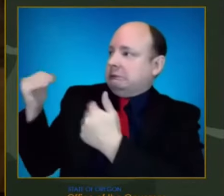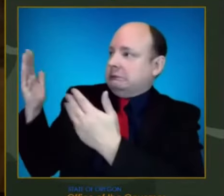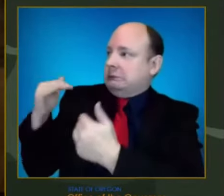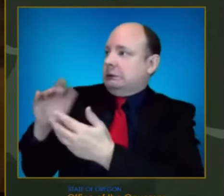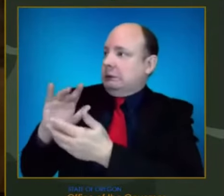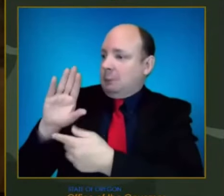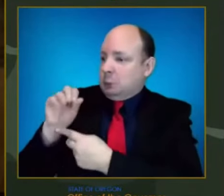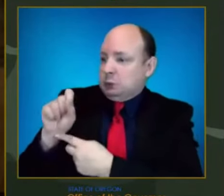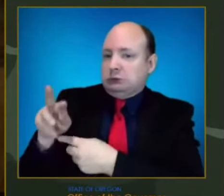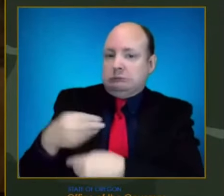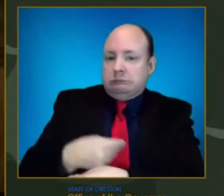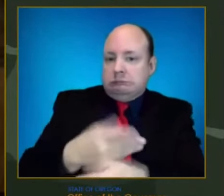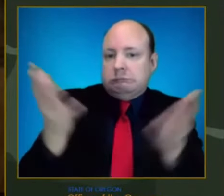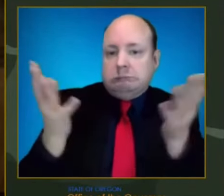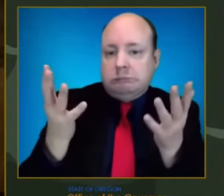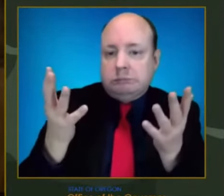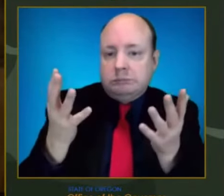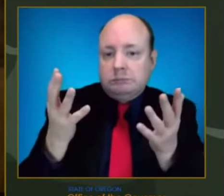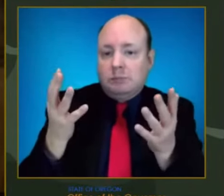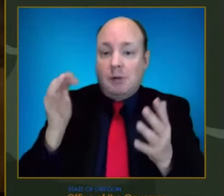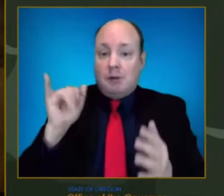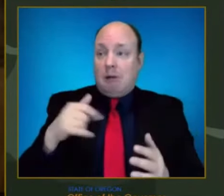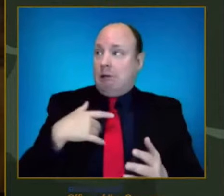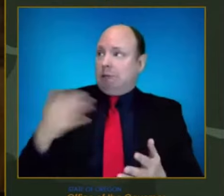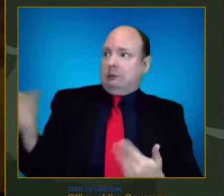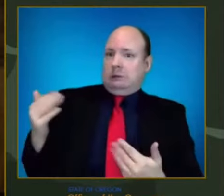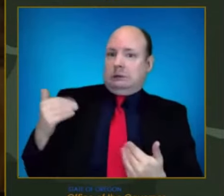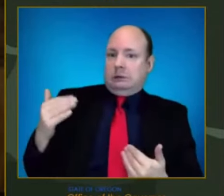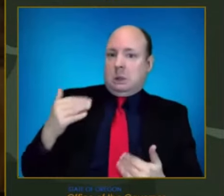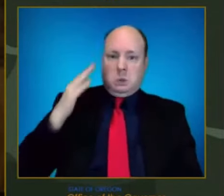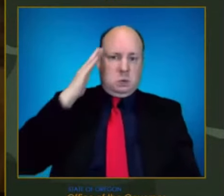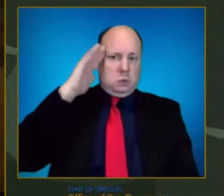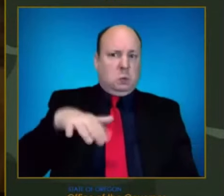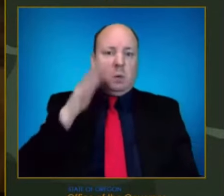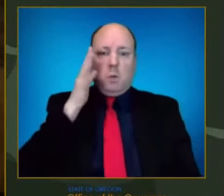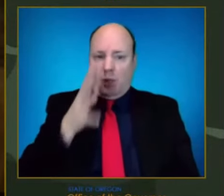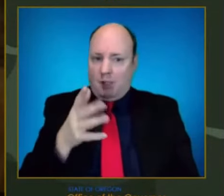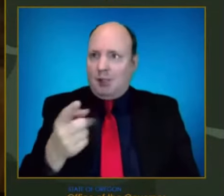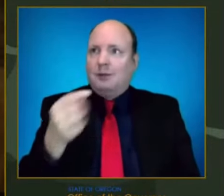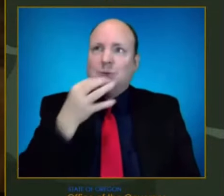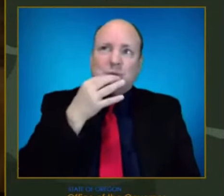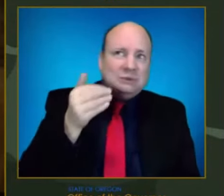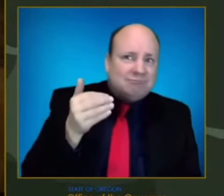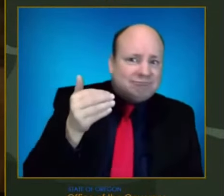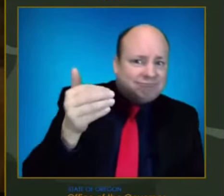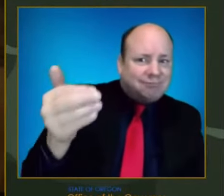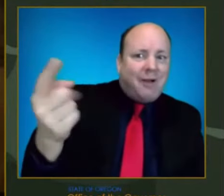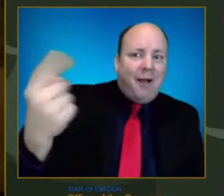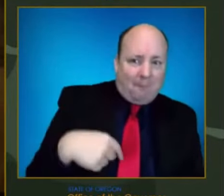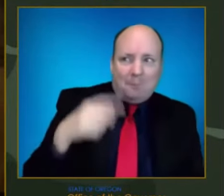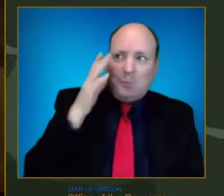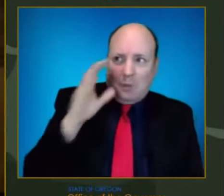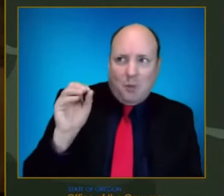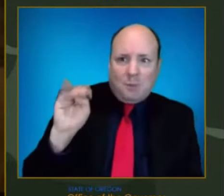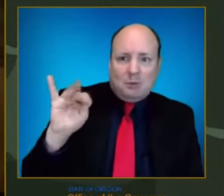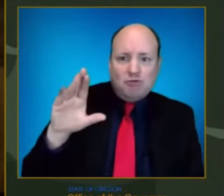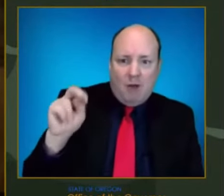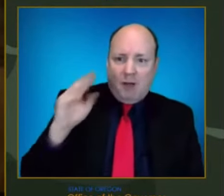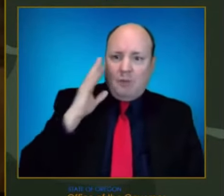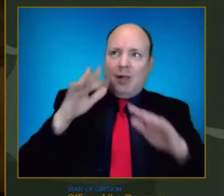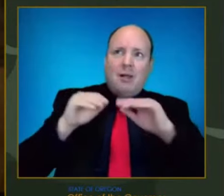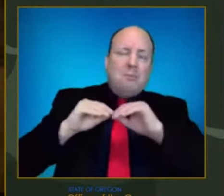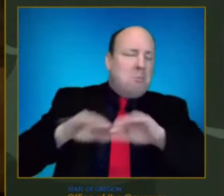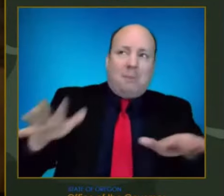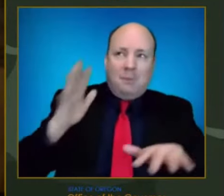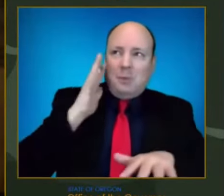that we really were dealing with this. And and yes, I you know, I I'm I'm in the same boat as everybody else hoping that we see a lower